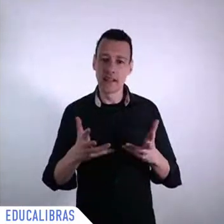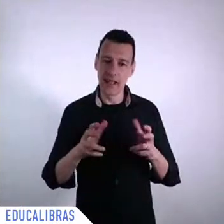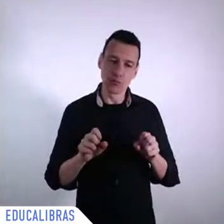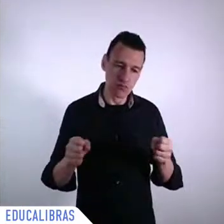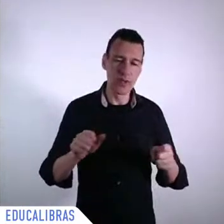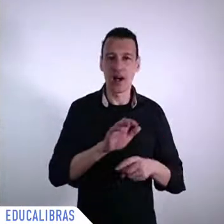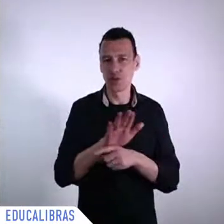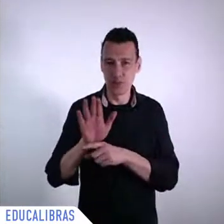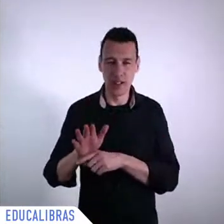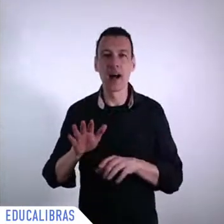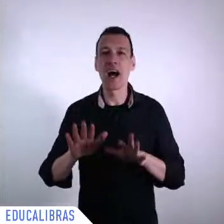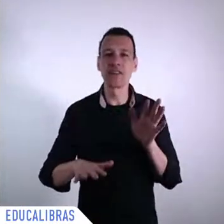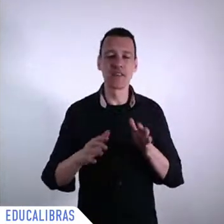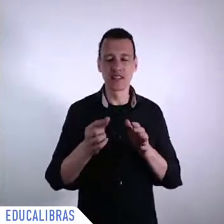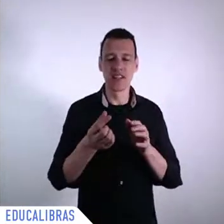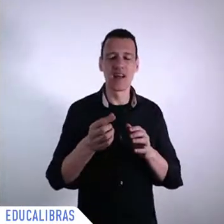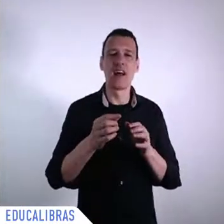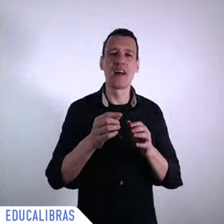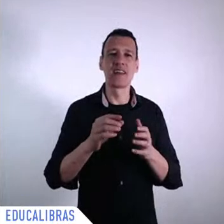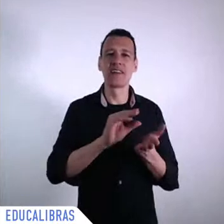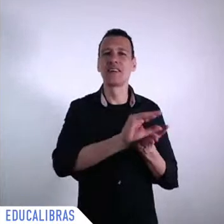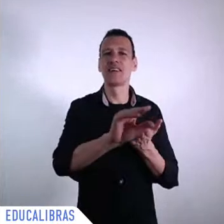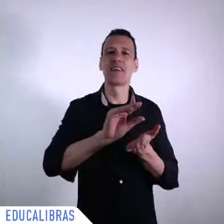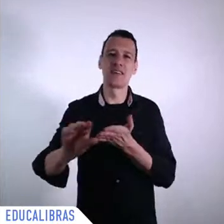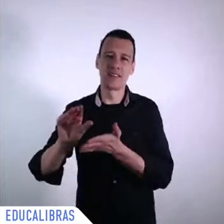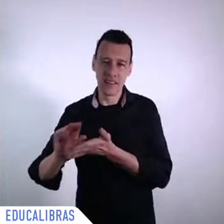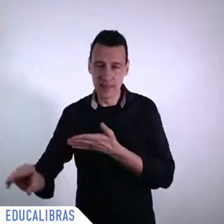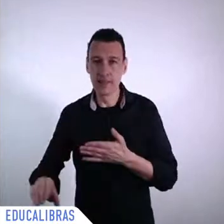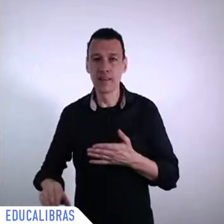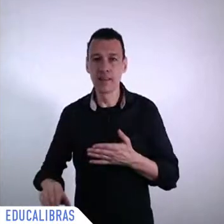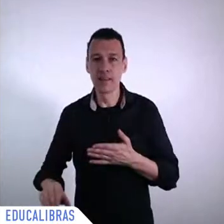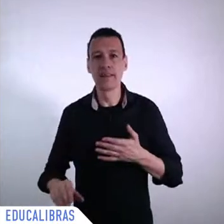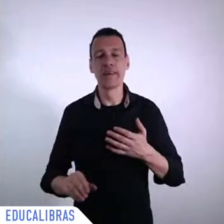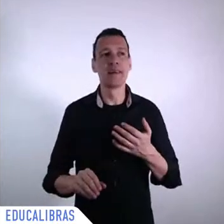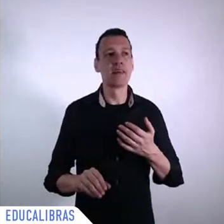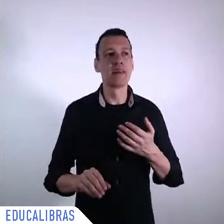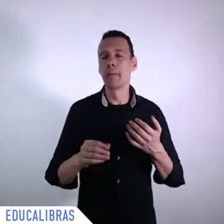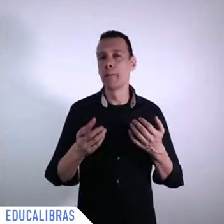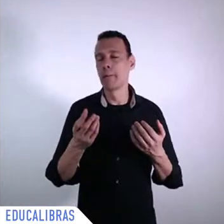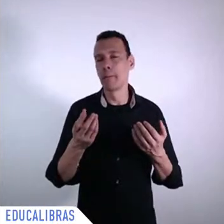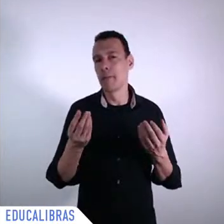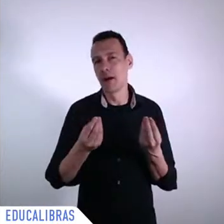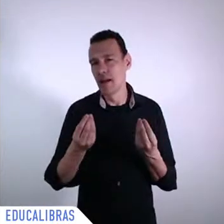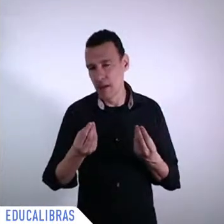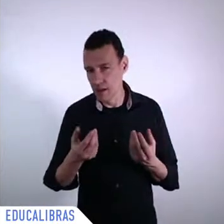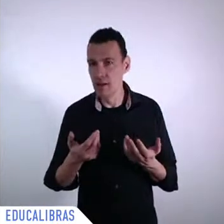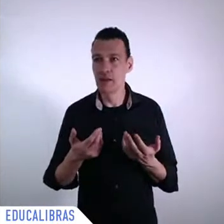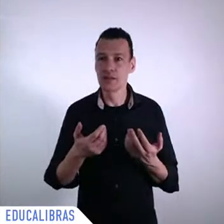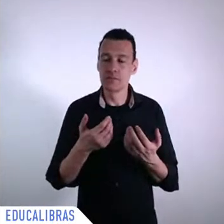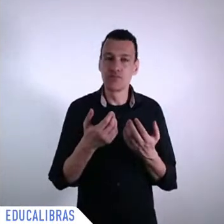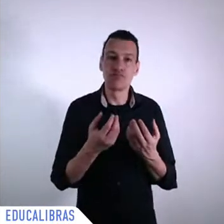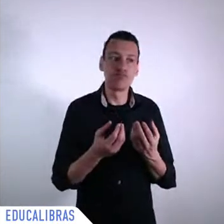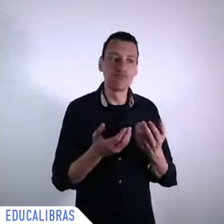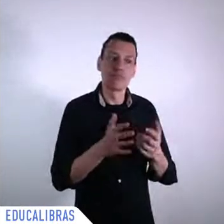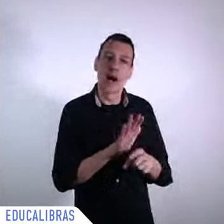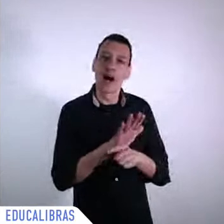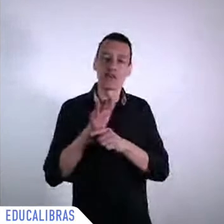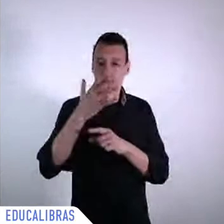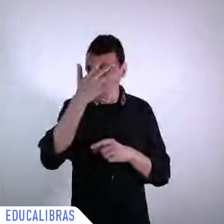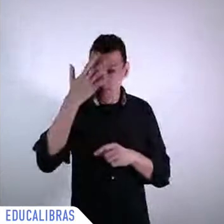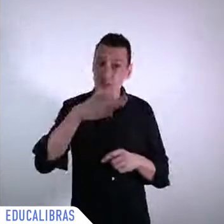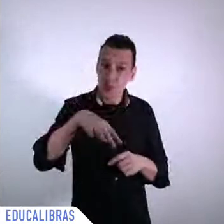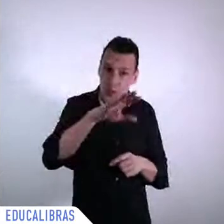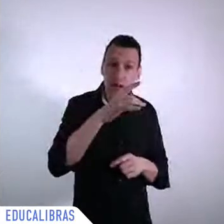by not only by those who were already poor but also by these big inforances so I must say it is important